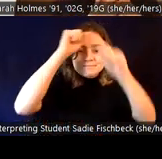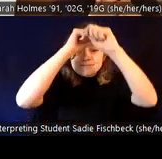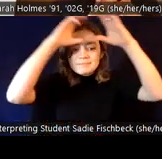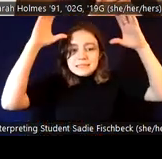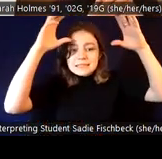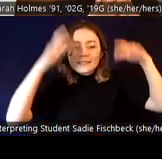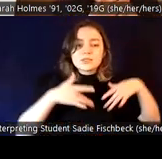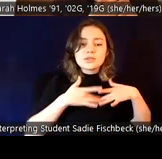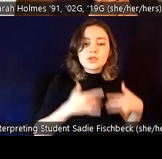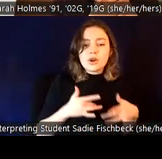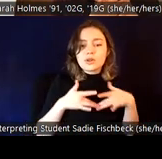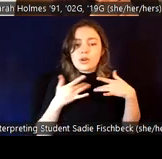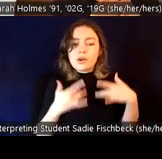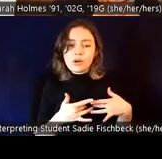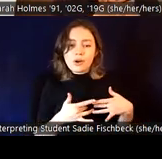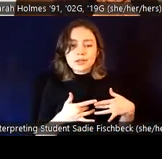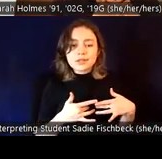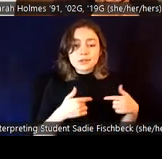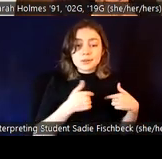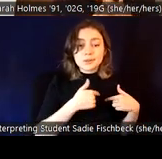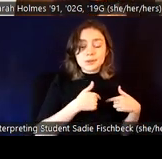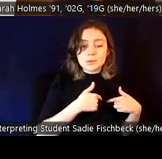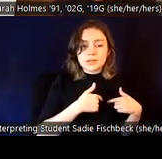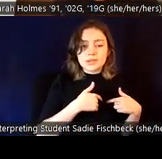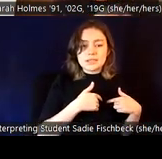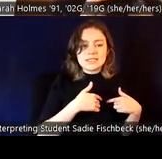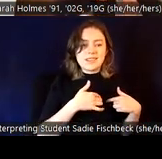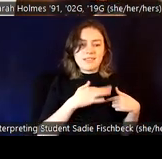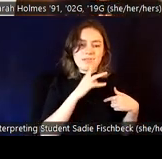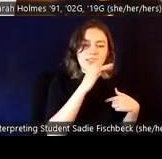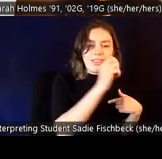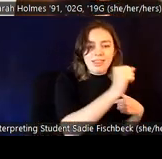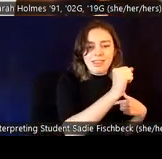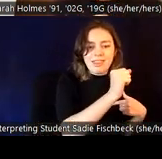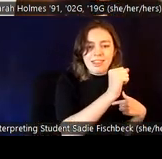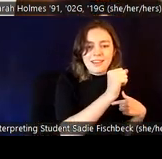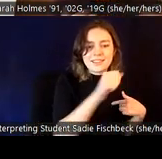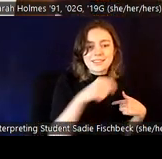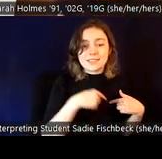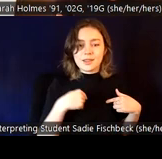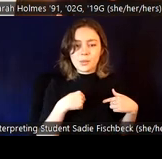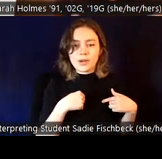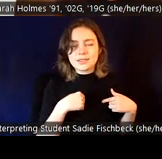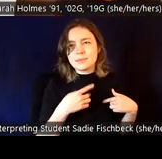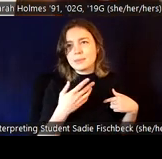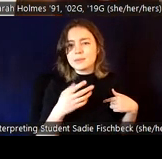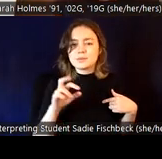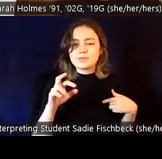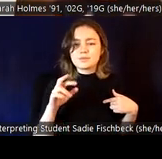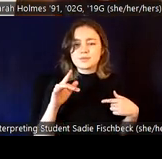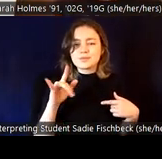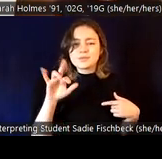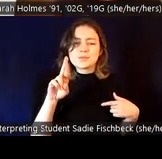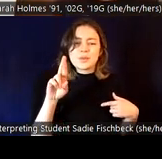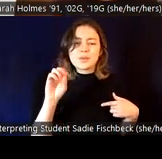which I really like about this one representing our physical attraction and one representing our emotional or romantic attraction, which may be one of the same for some people,